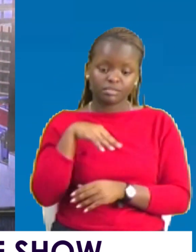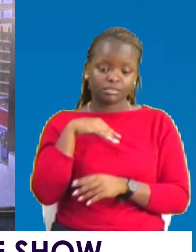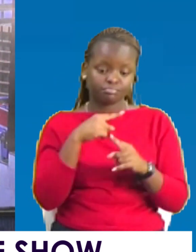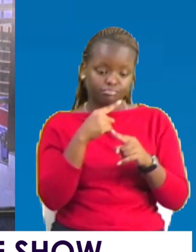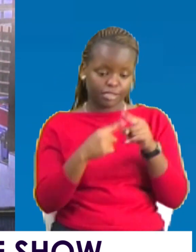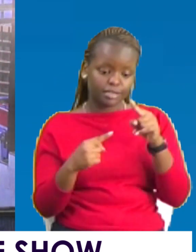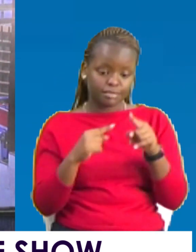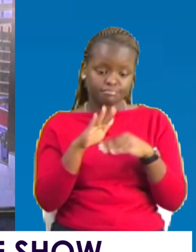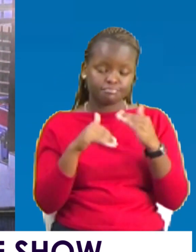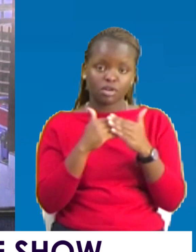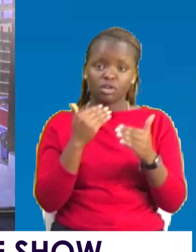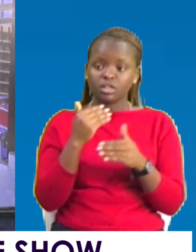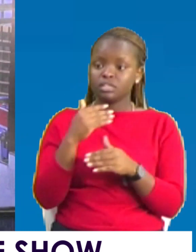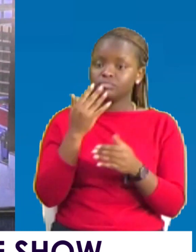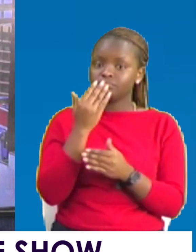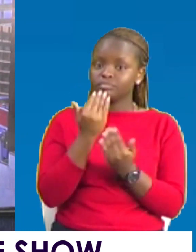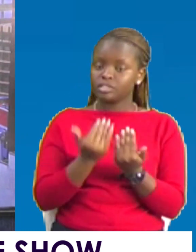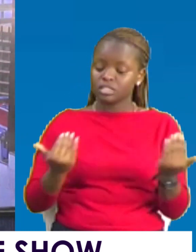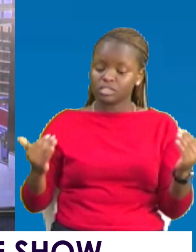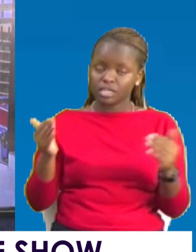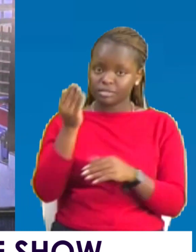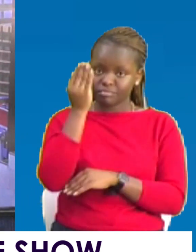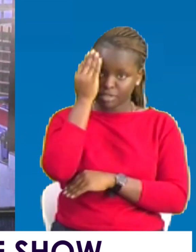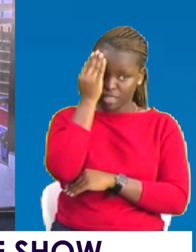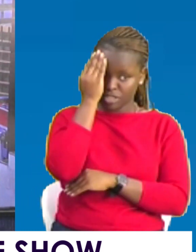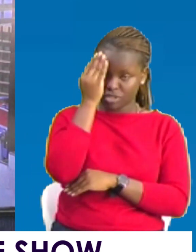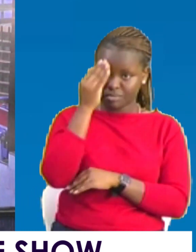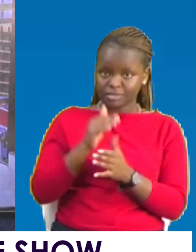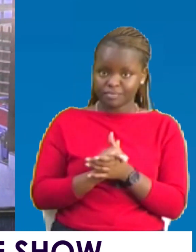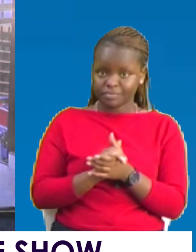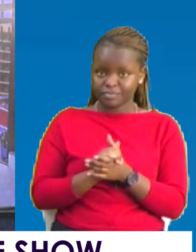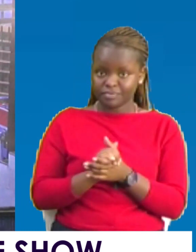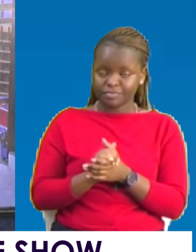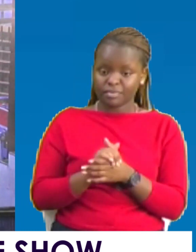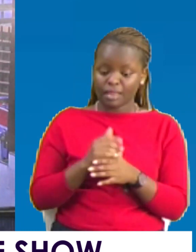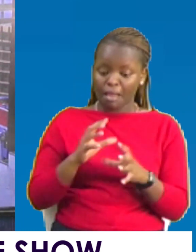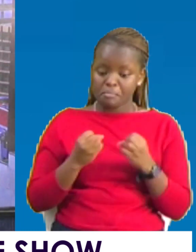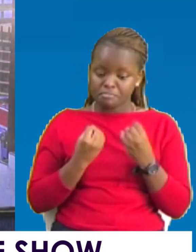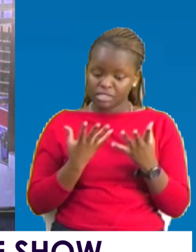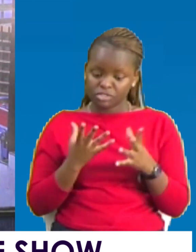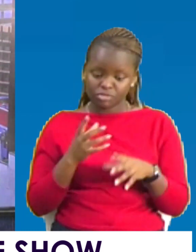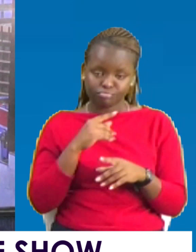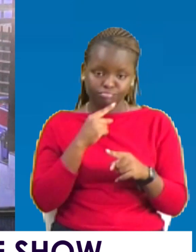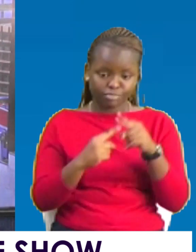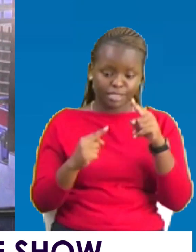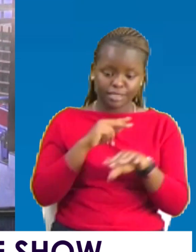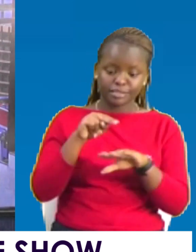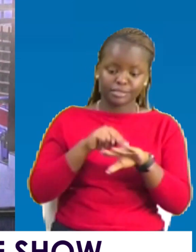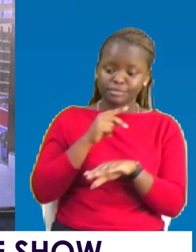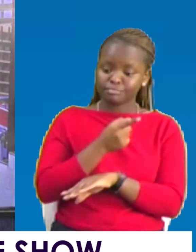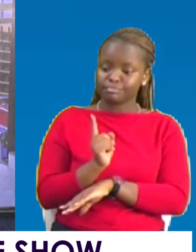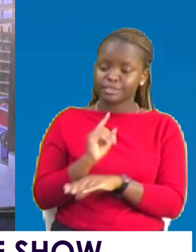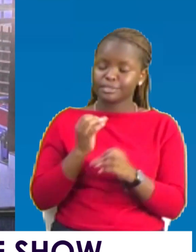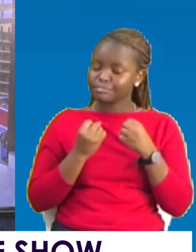Egypt just because they were targeting one Moses. How much will the devil want to kill this nation? Because there are so many.